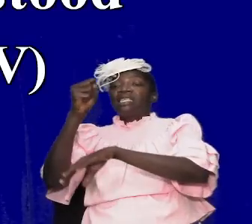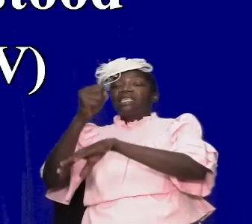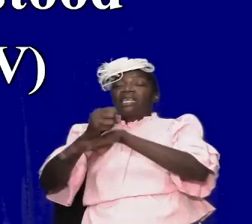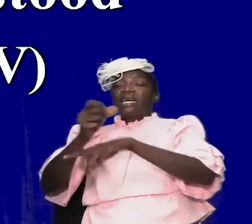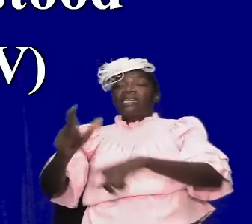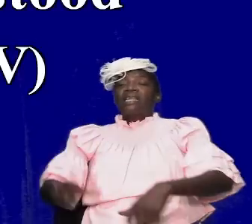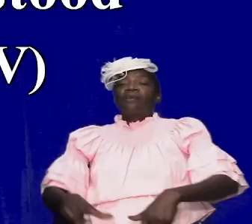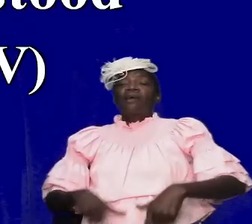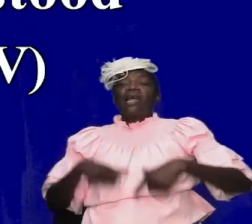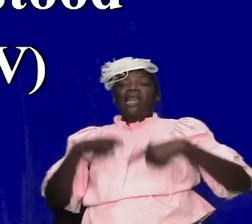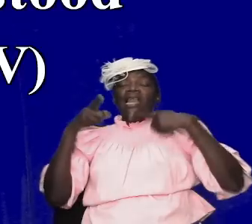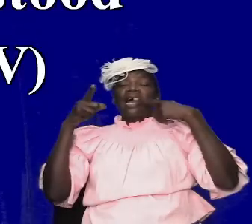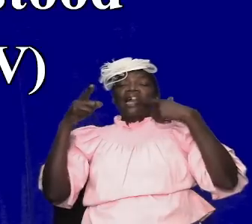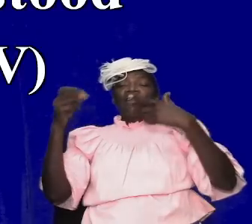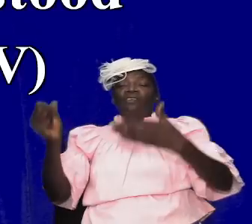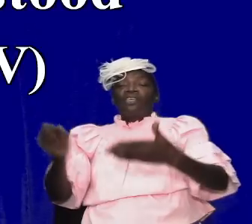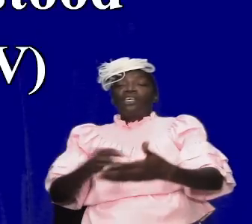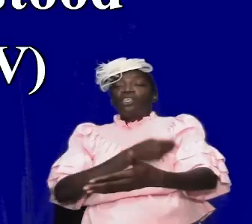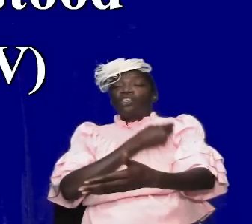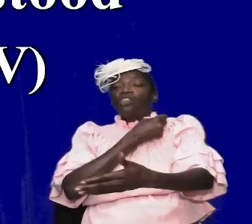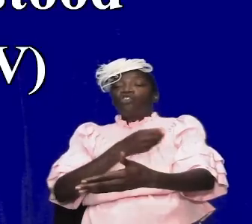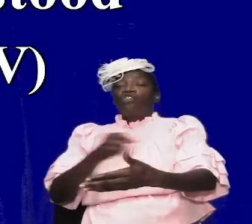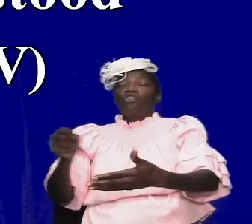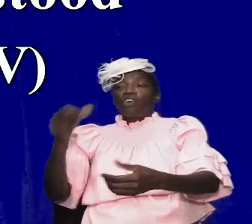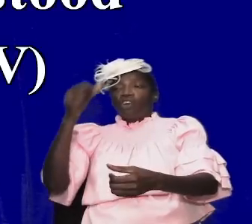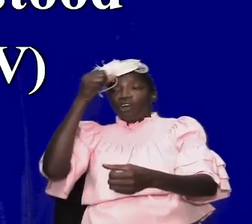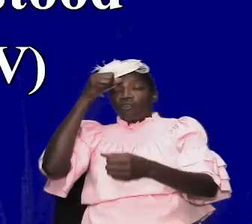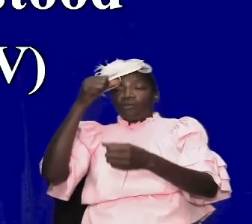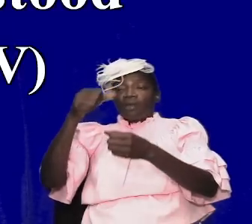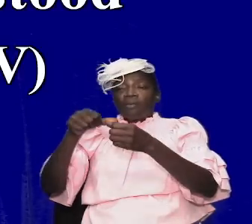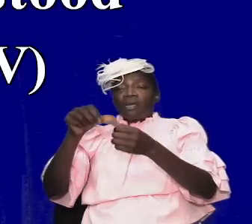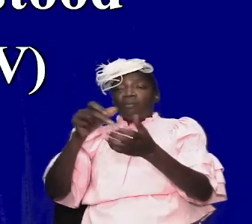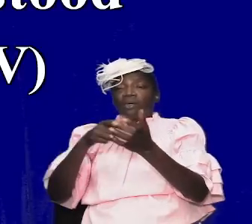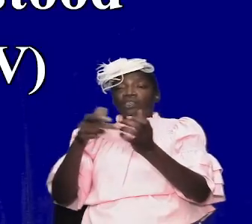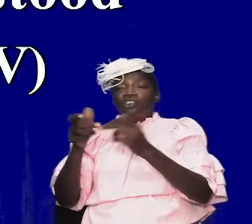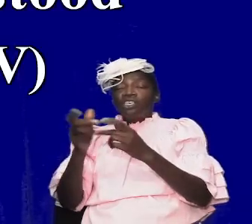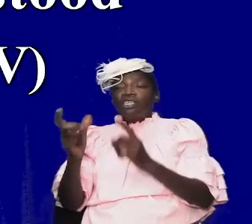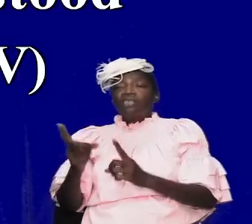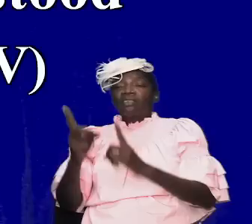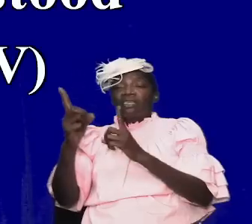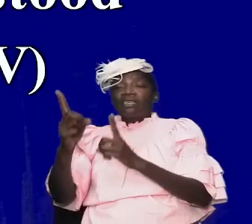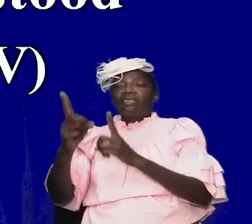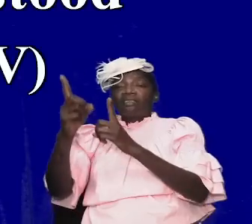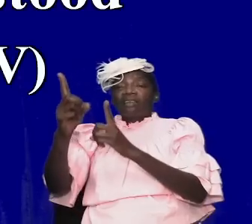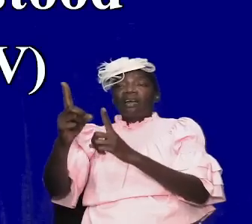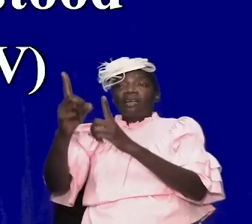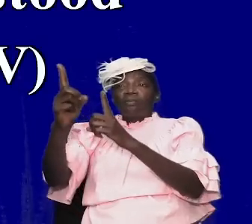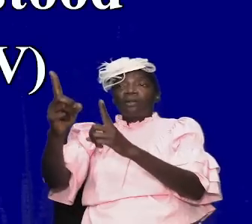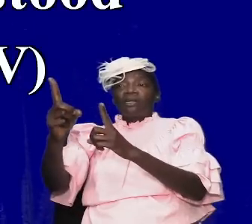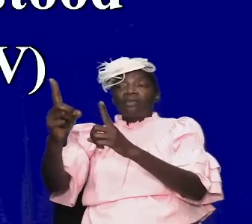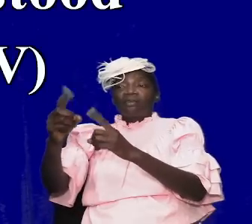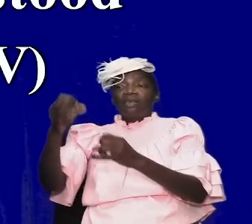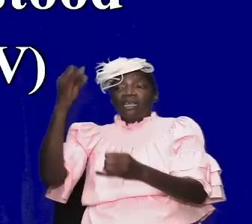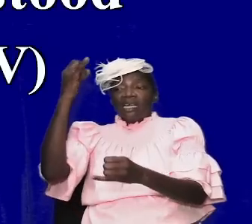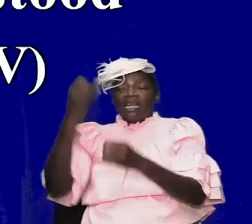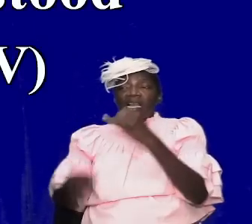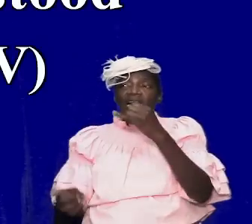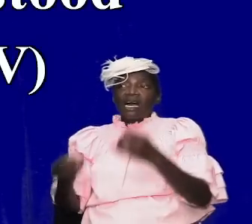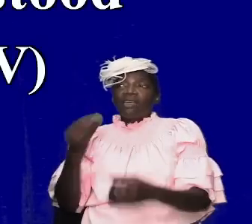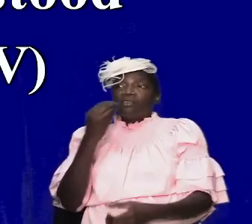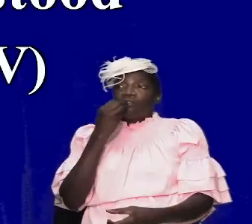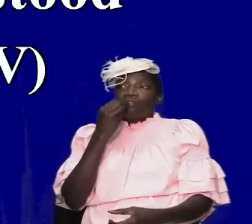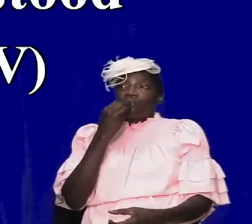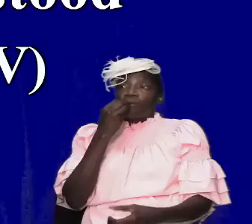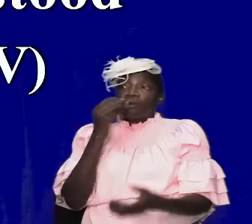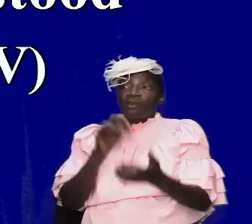with the hymn that they sang you remember when jesus was with the disciples and it was the last supper and the